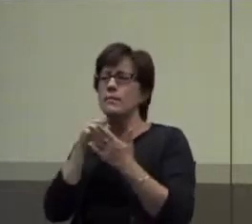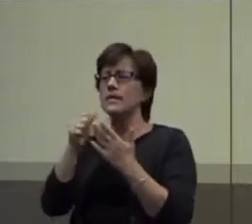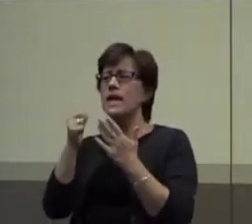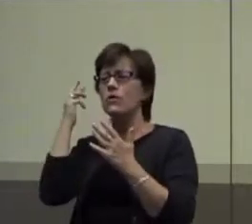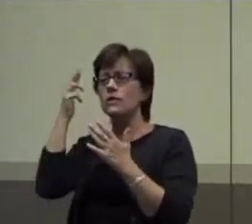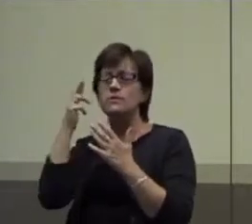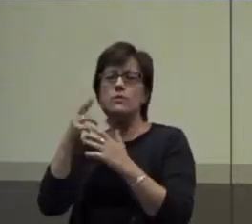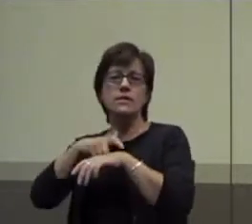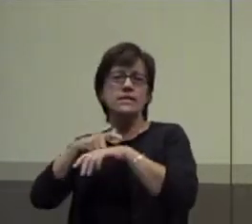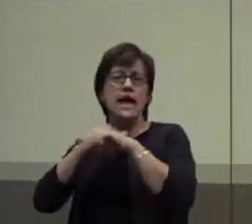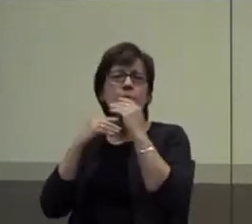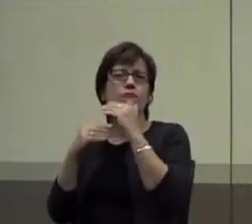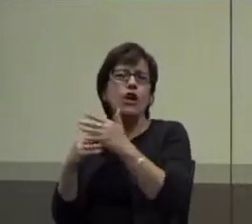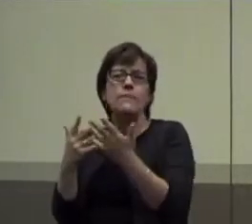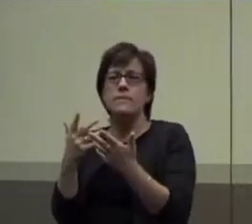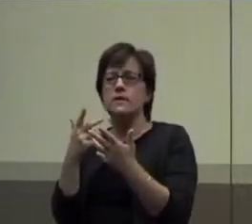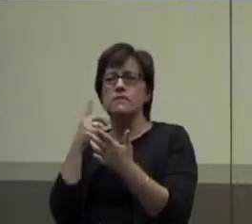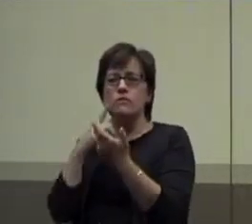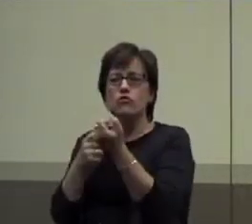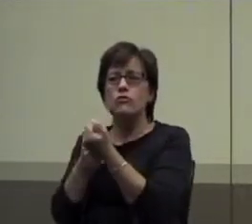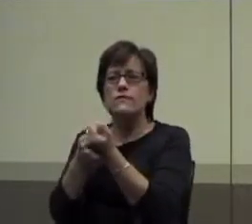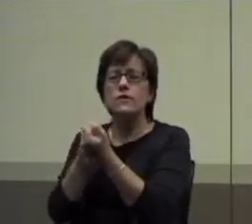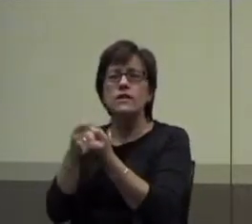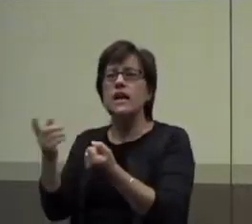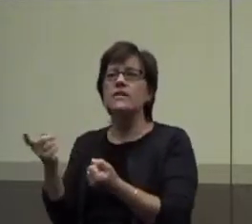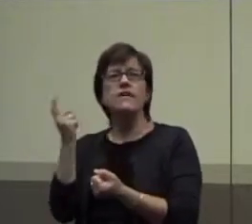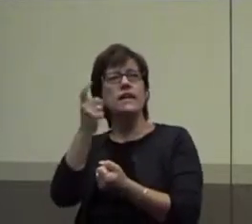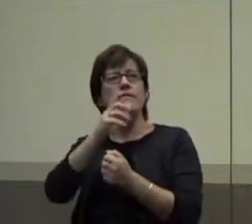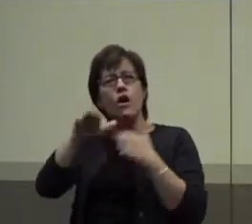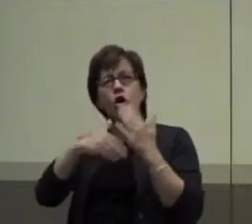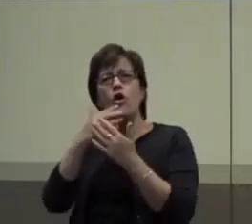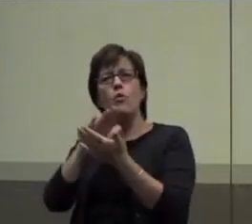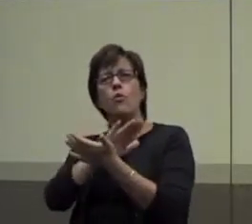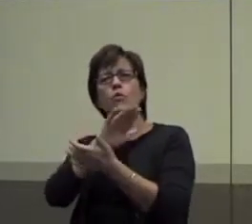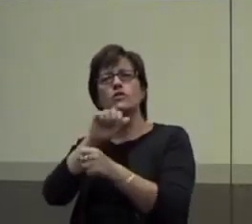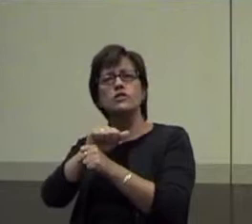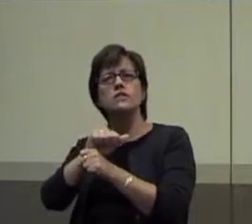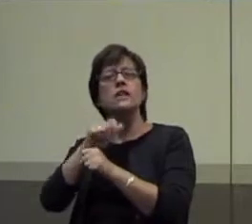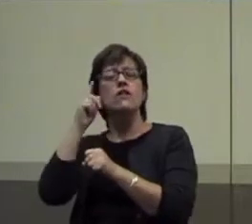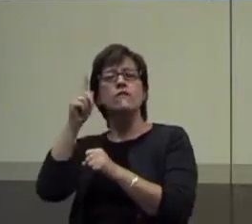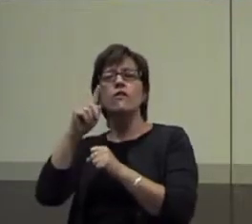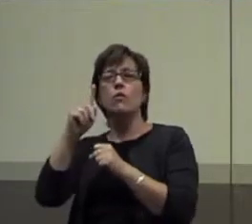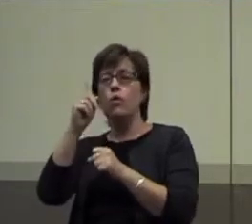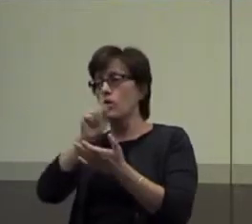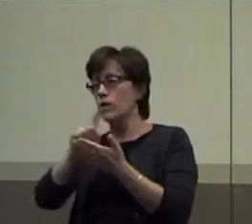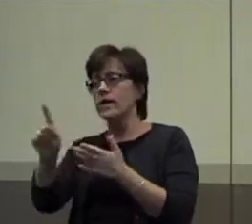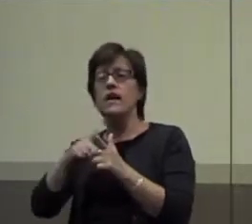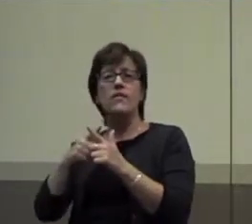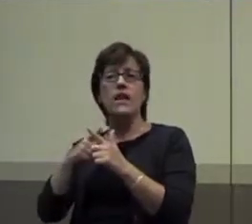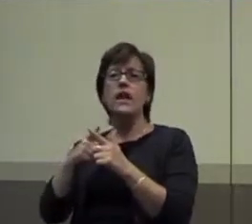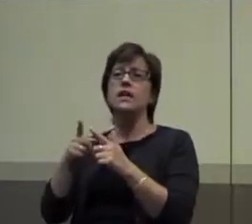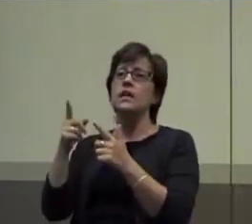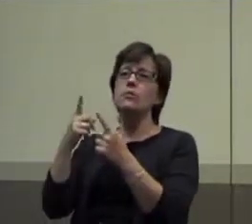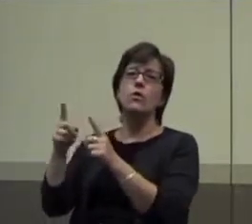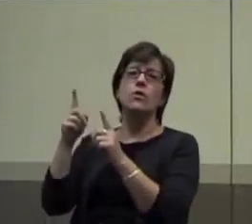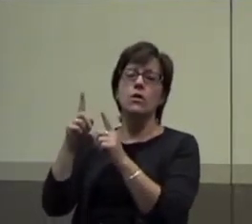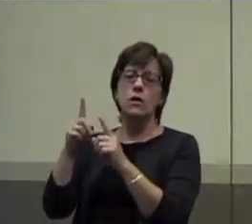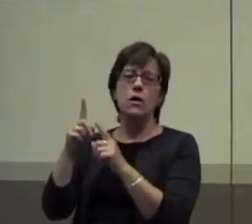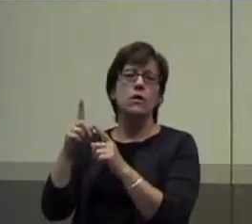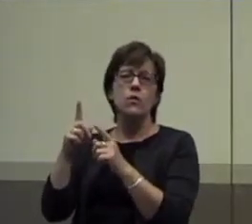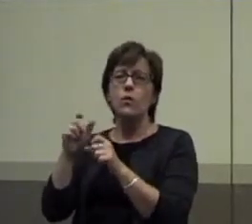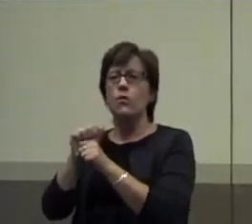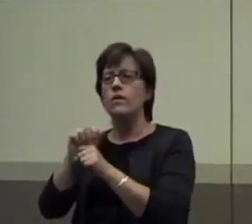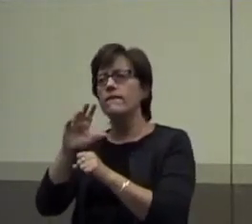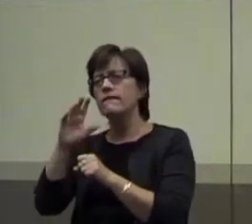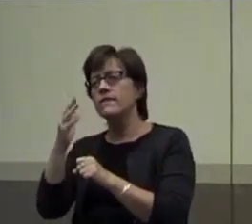for reinforcement. If student turns in all worksheets for one week, he will earn 15 minutes in the skate park on Fridays, okay. Do you guys have